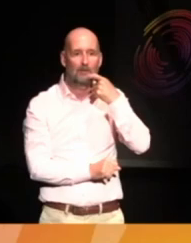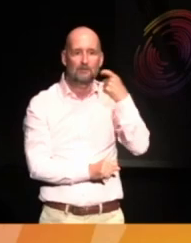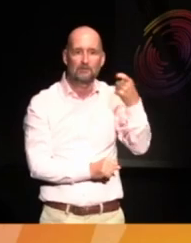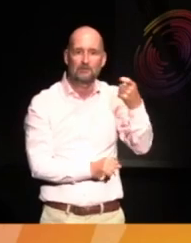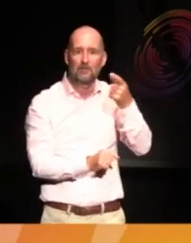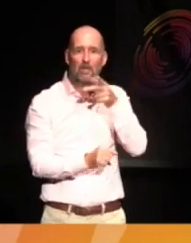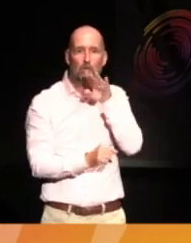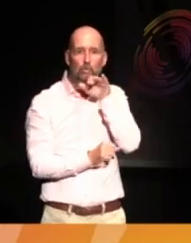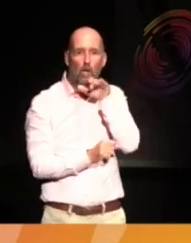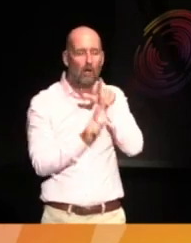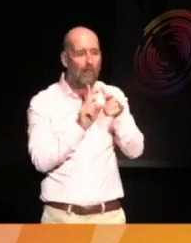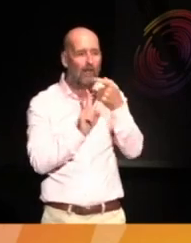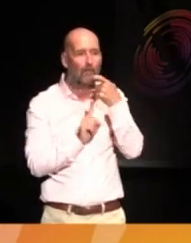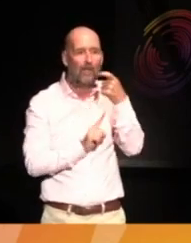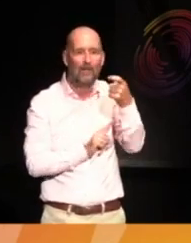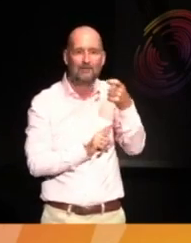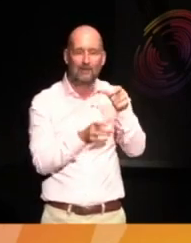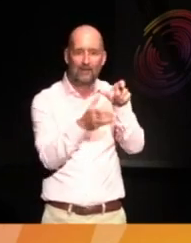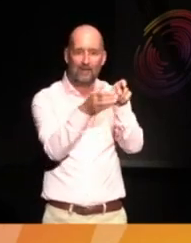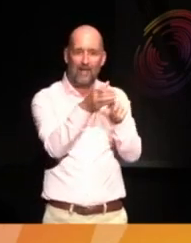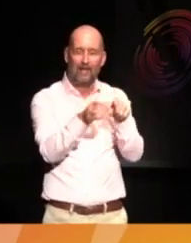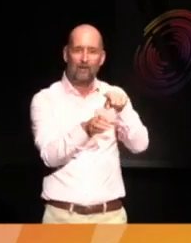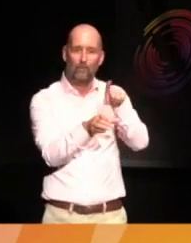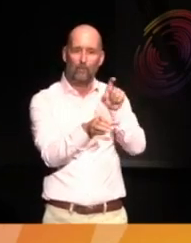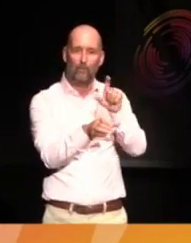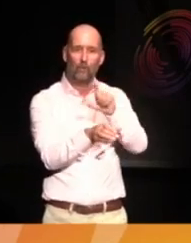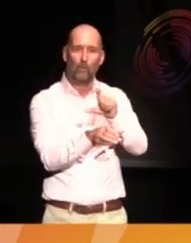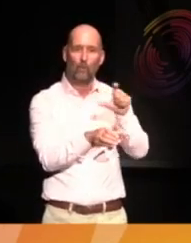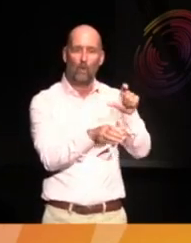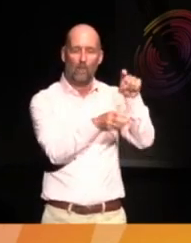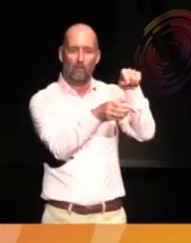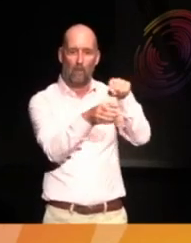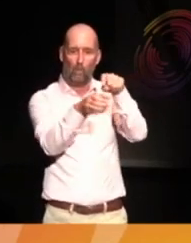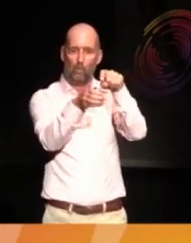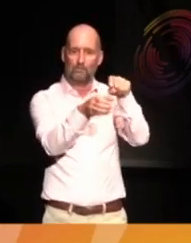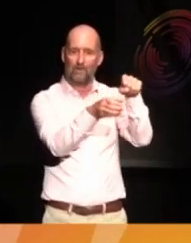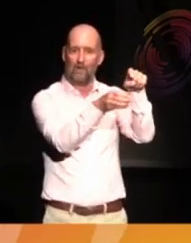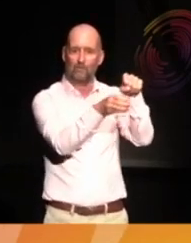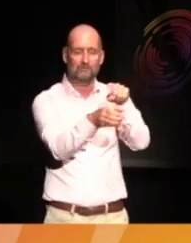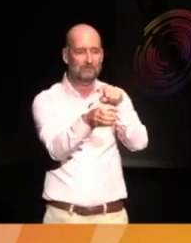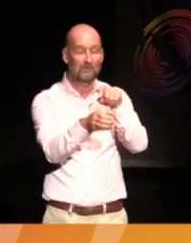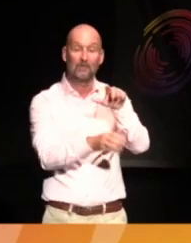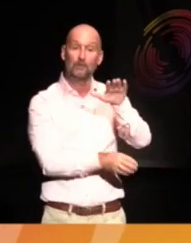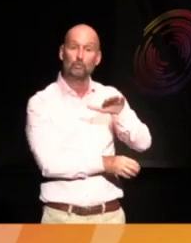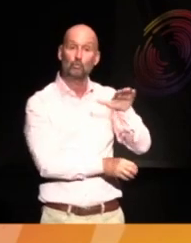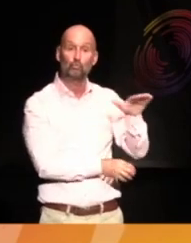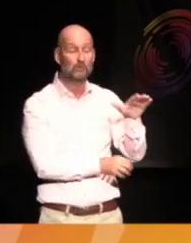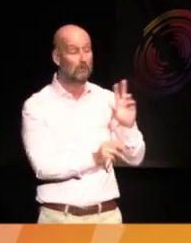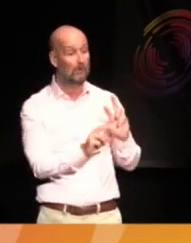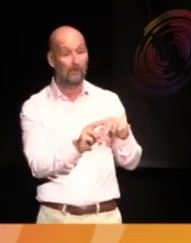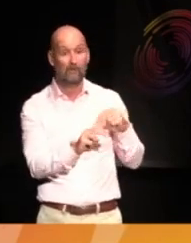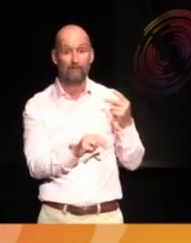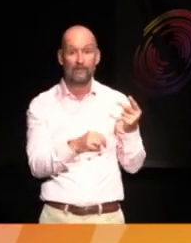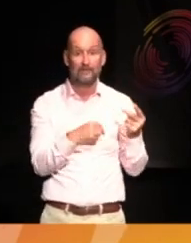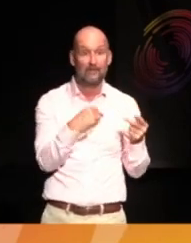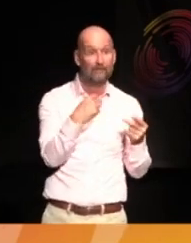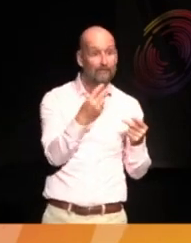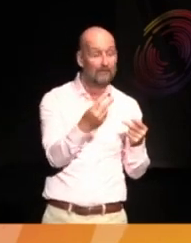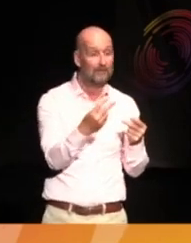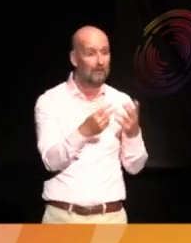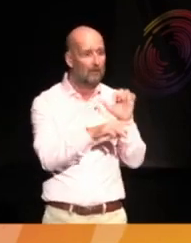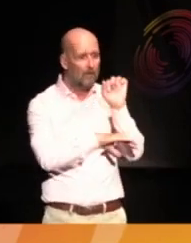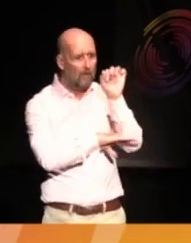bait and a Coca-Cola can as a float. The children visit, bend to throw